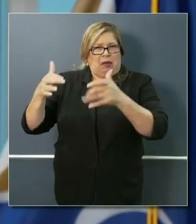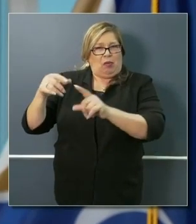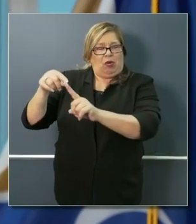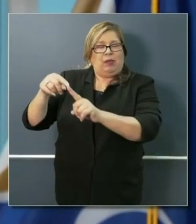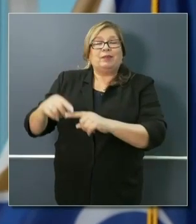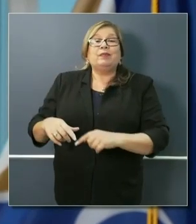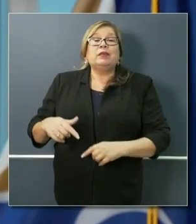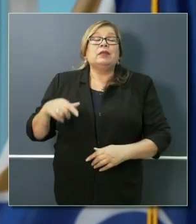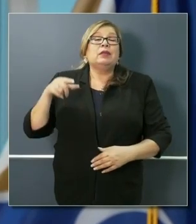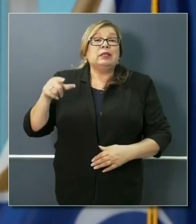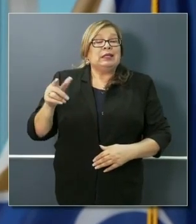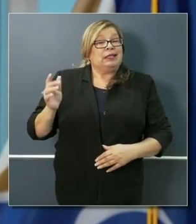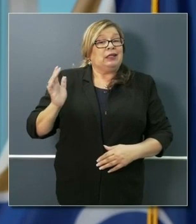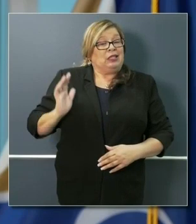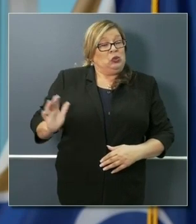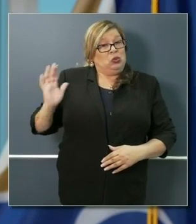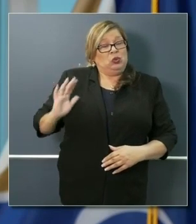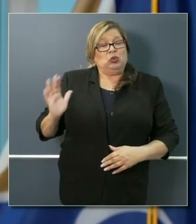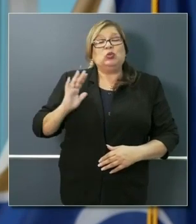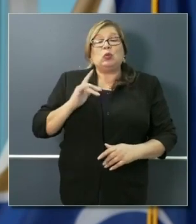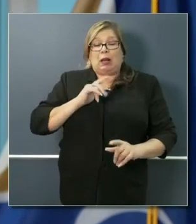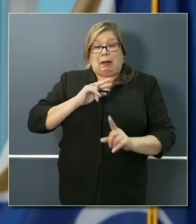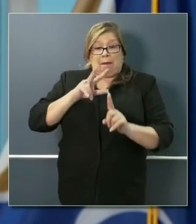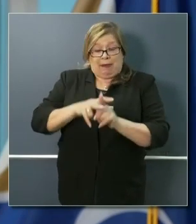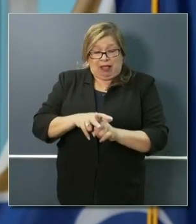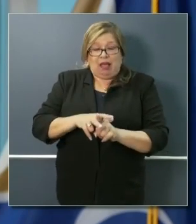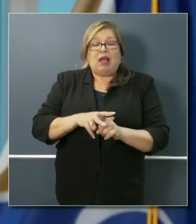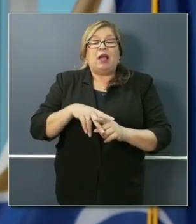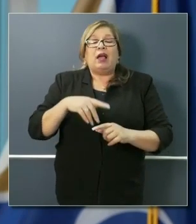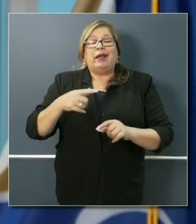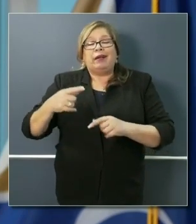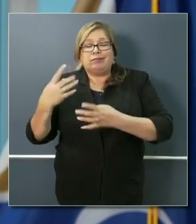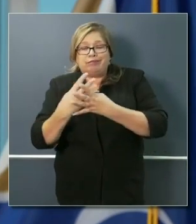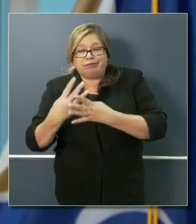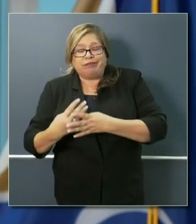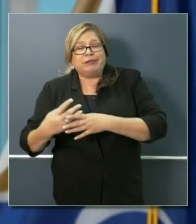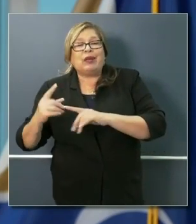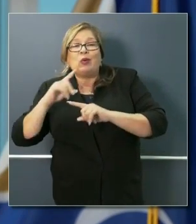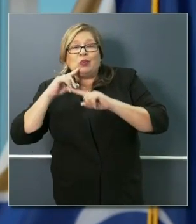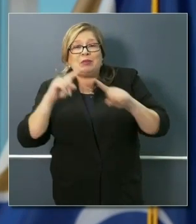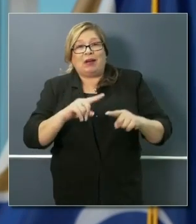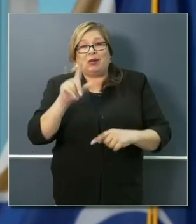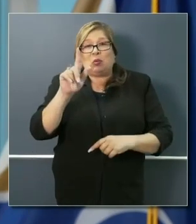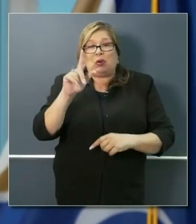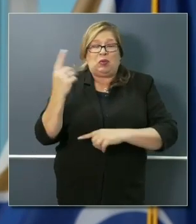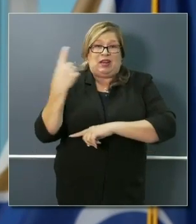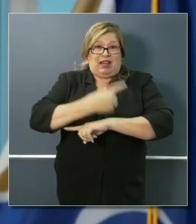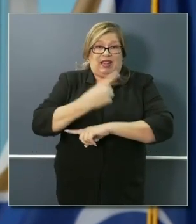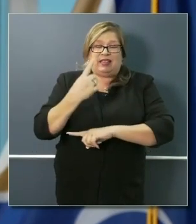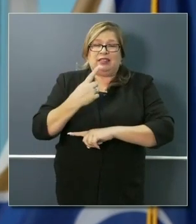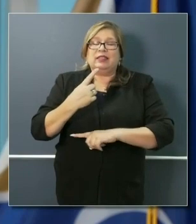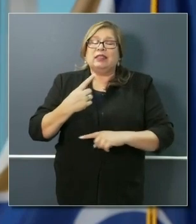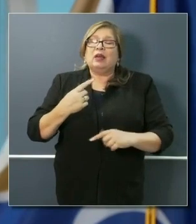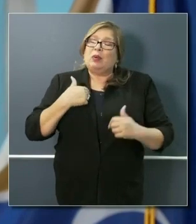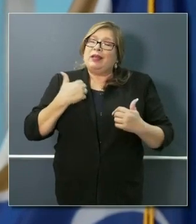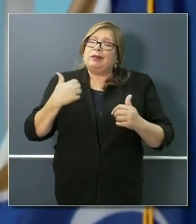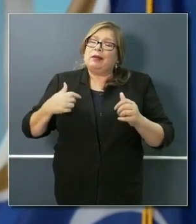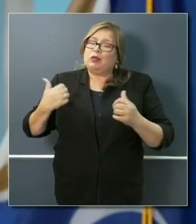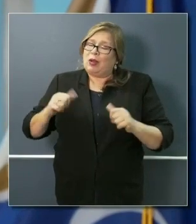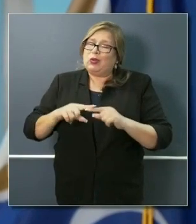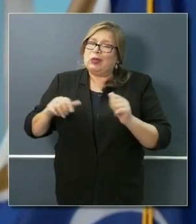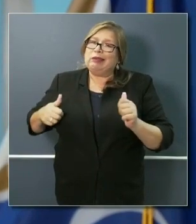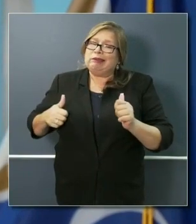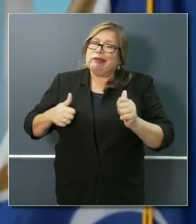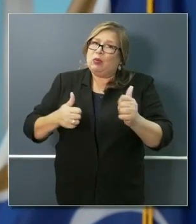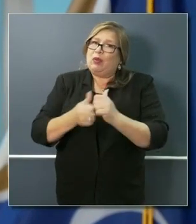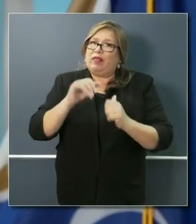unemployment checks in the good days. We are struggling to keep up with that. We're still confident we can do that. We have